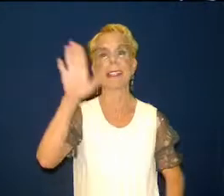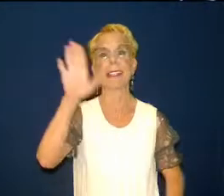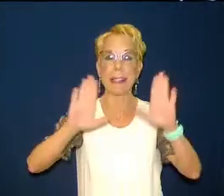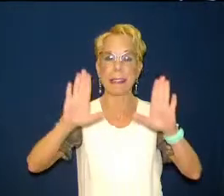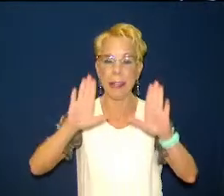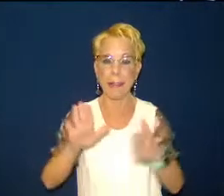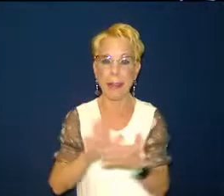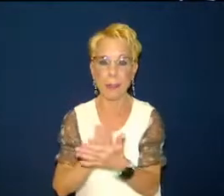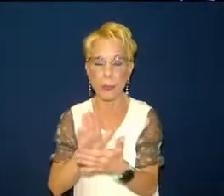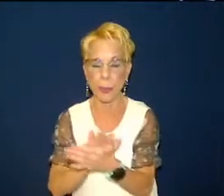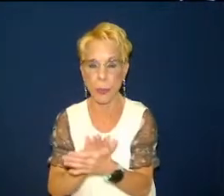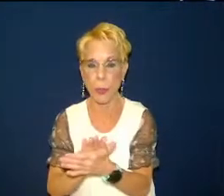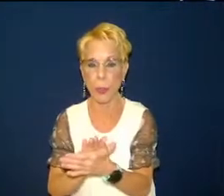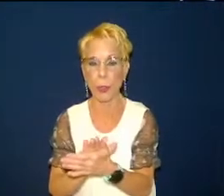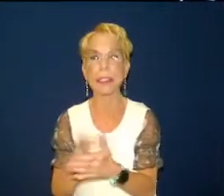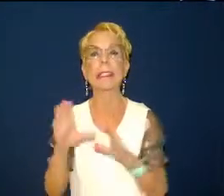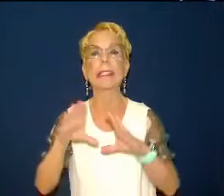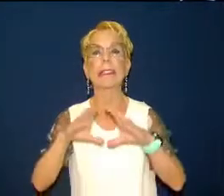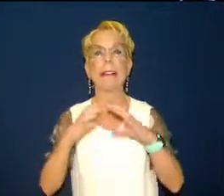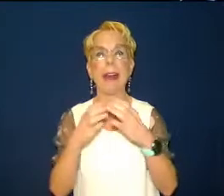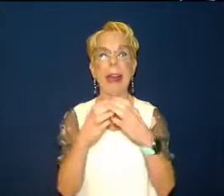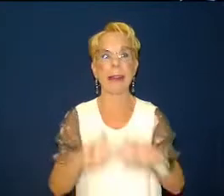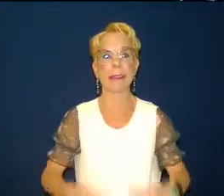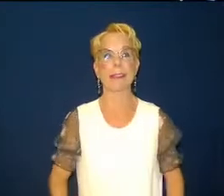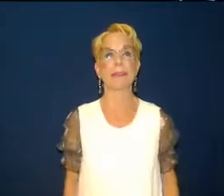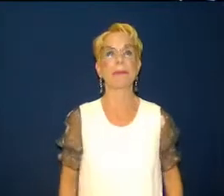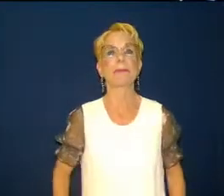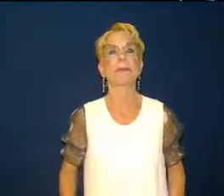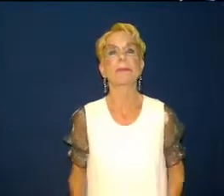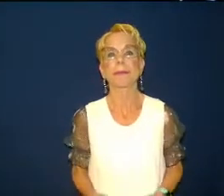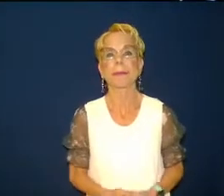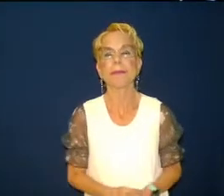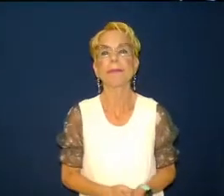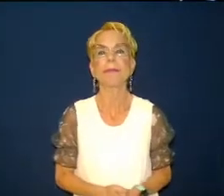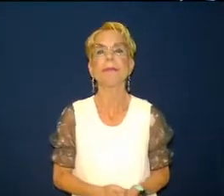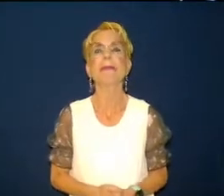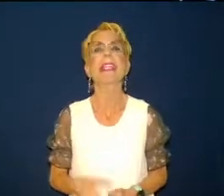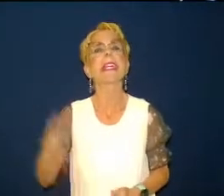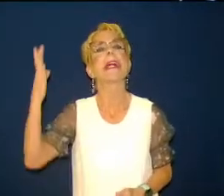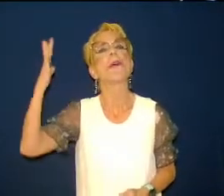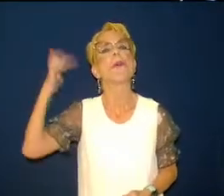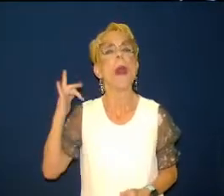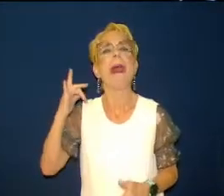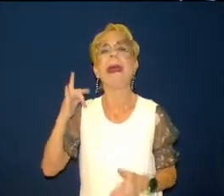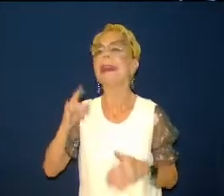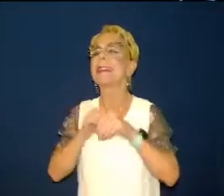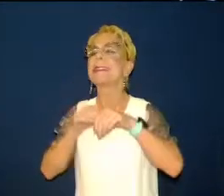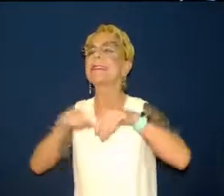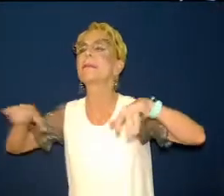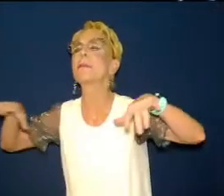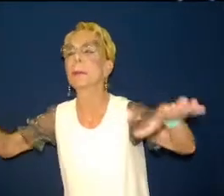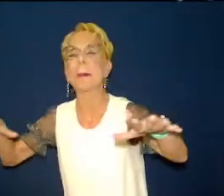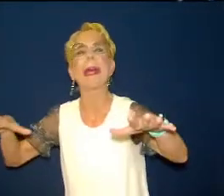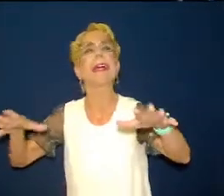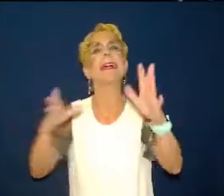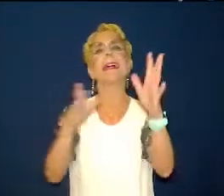left the church and took jesus with them wherever they went hallelujah let's give them a hand amen that's